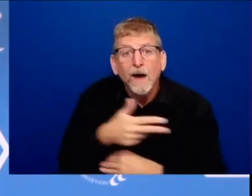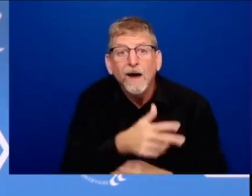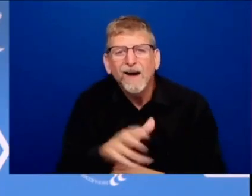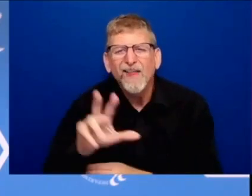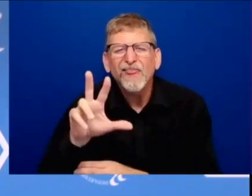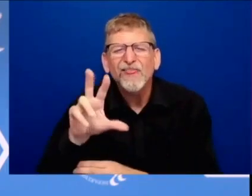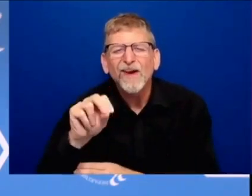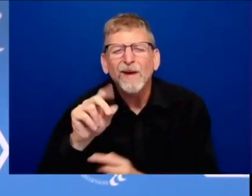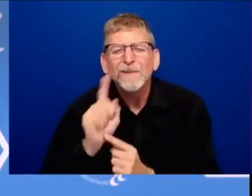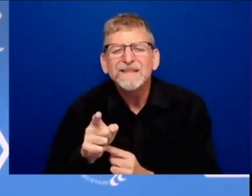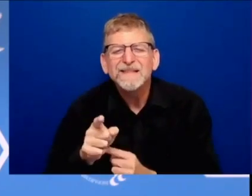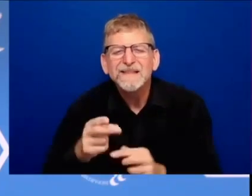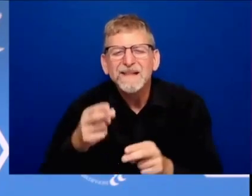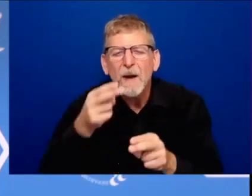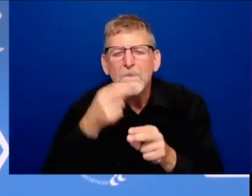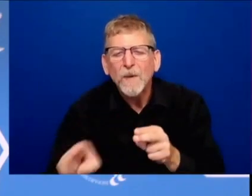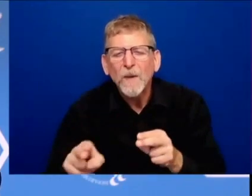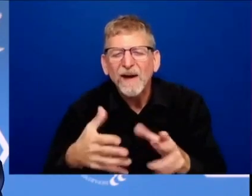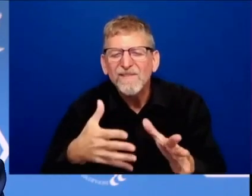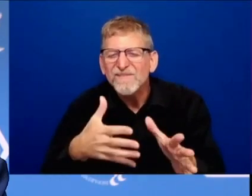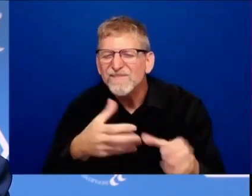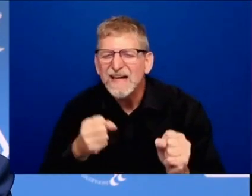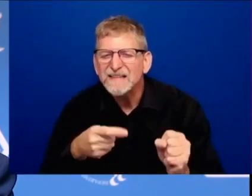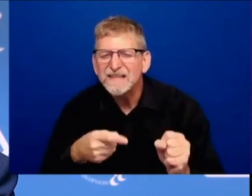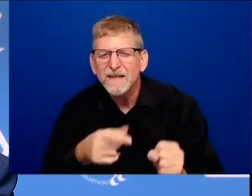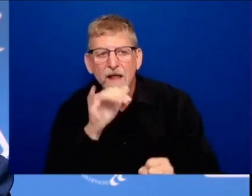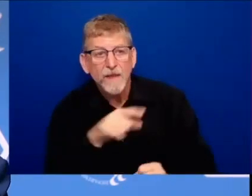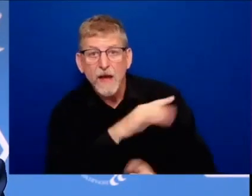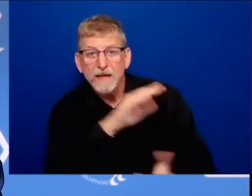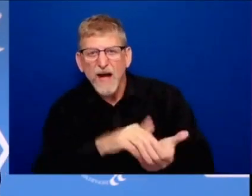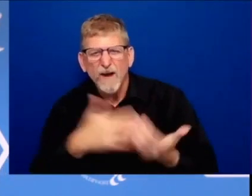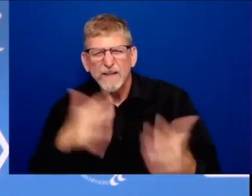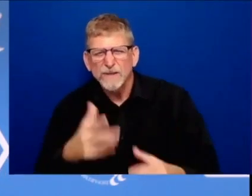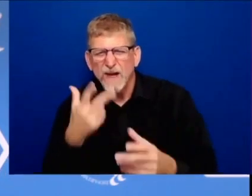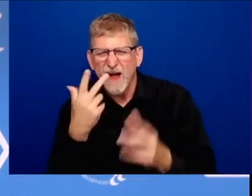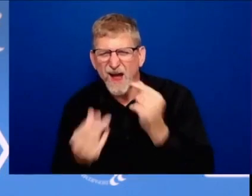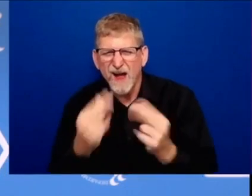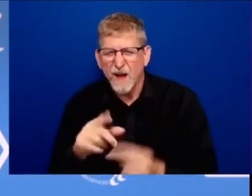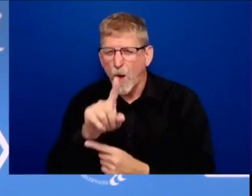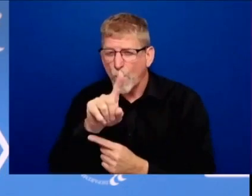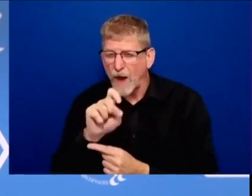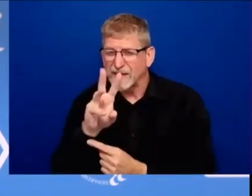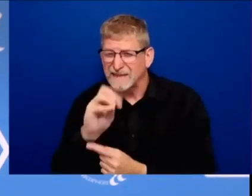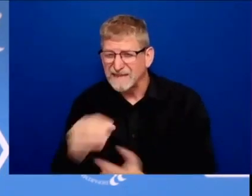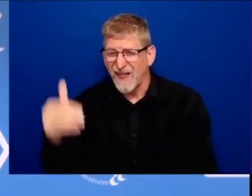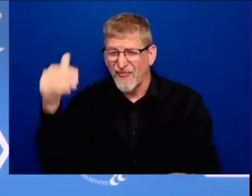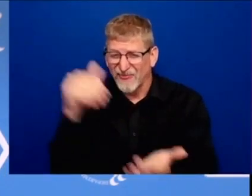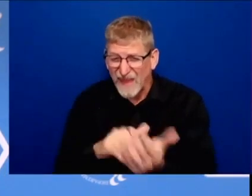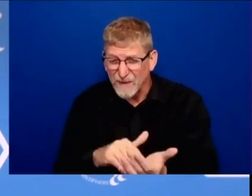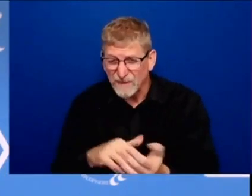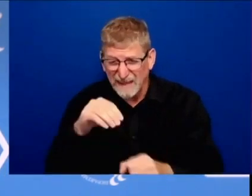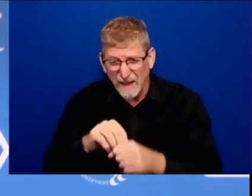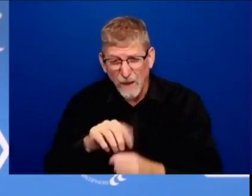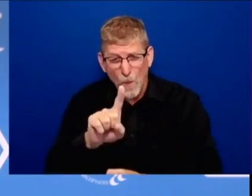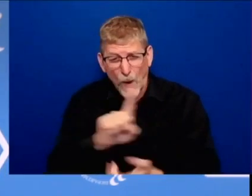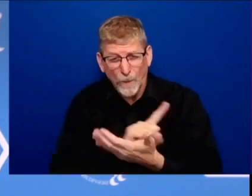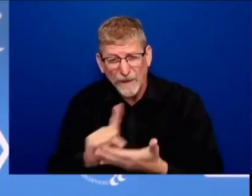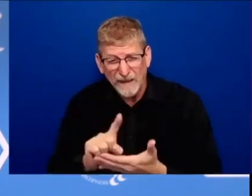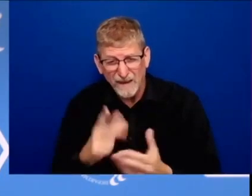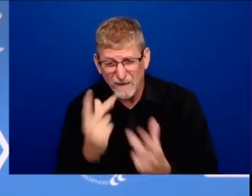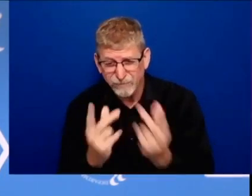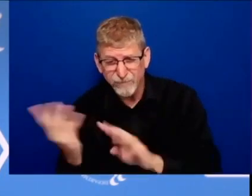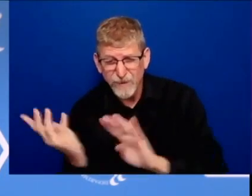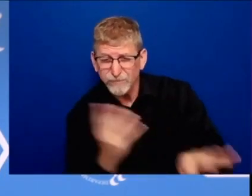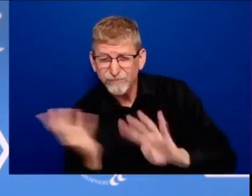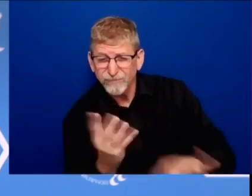160 000 doses now averaging 8 000 vaccinations through day and night